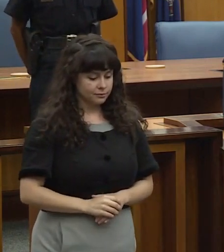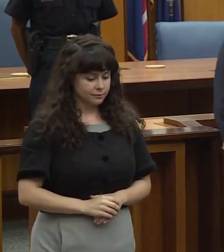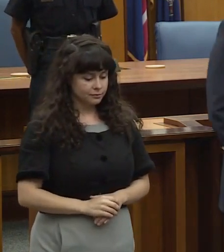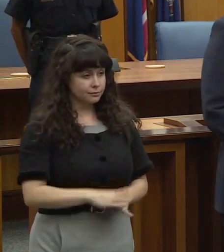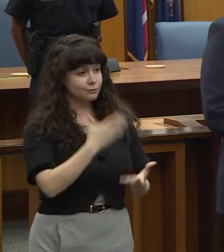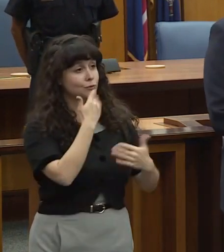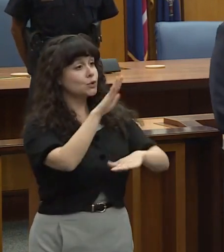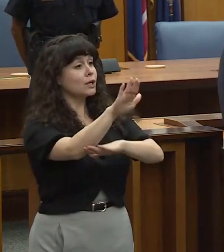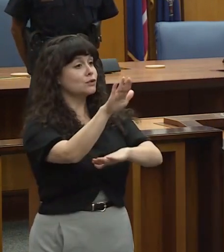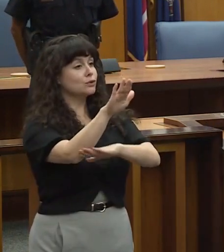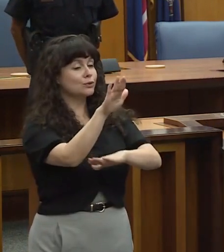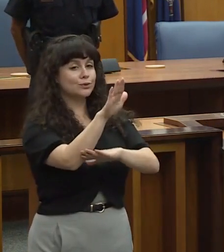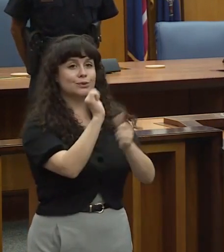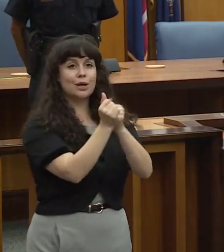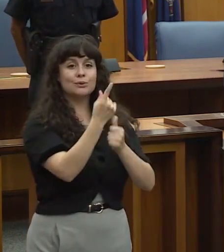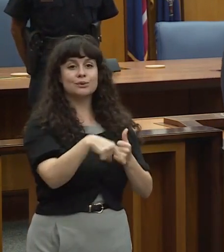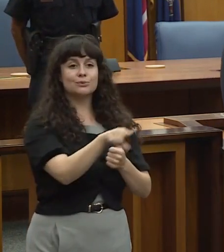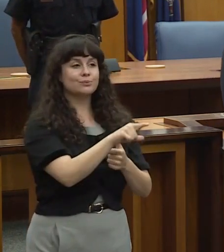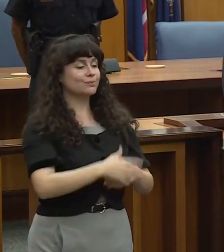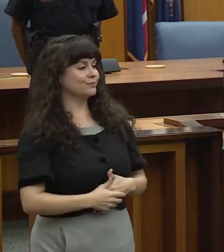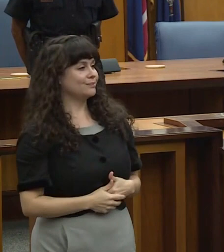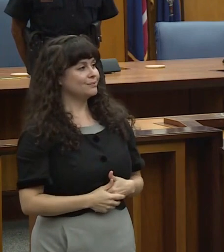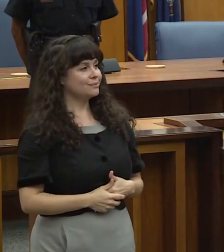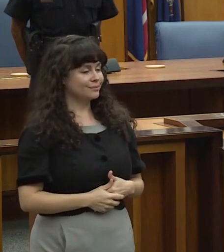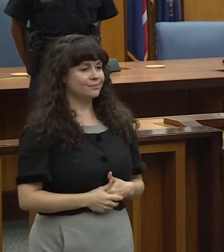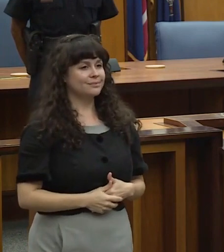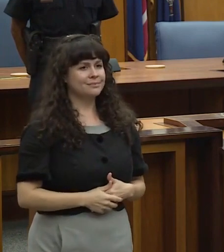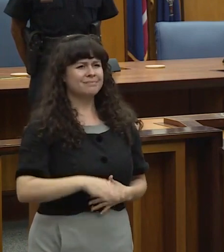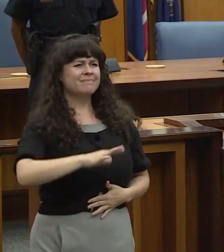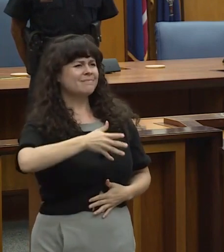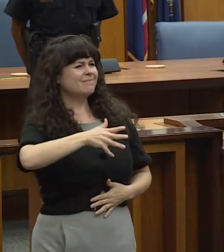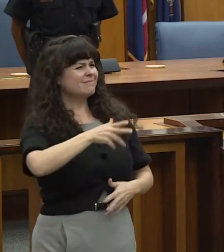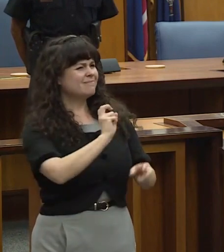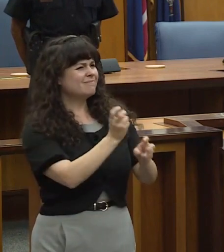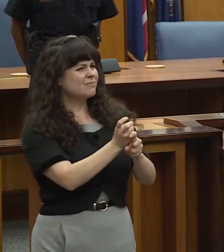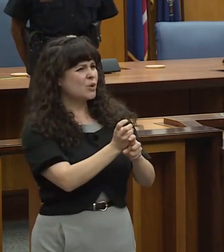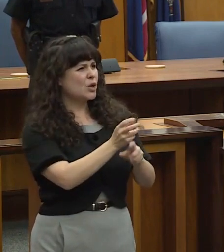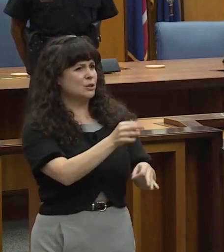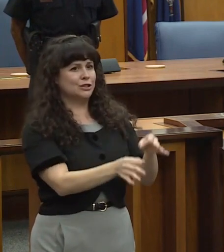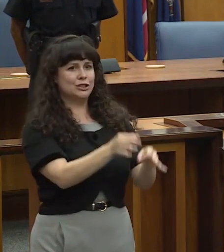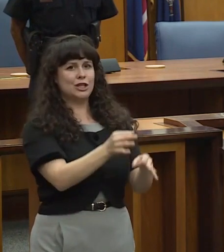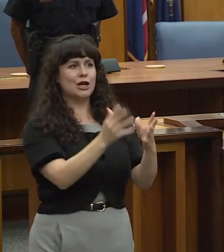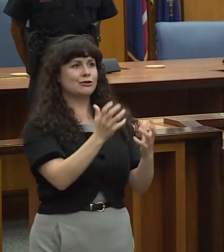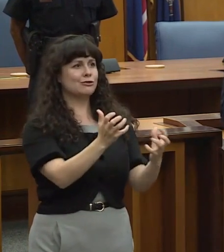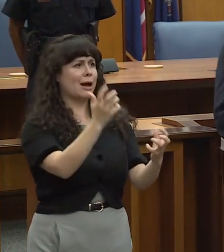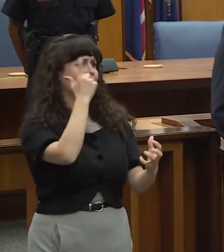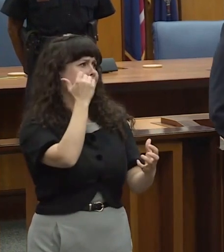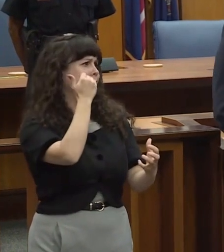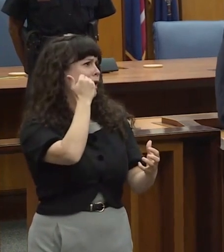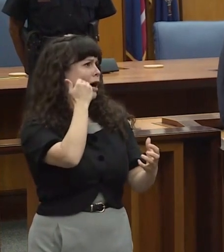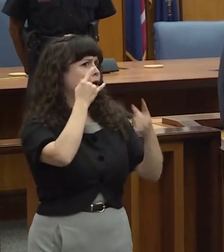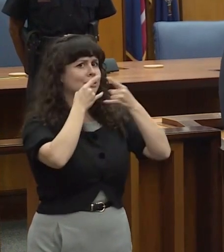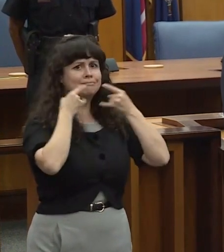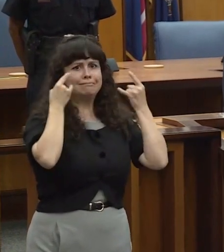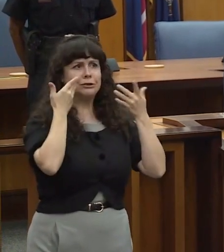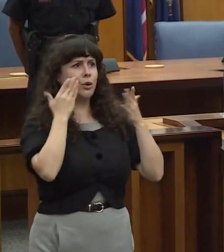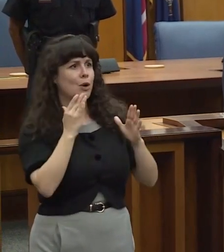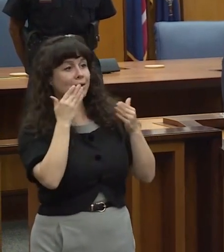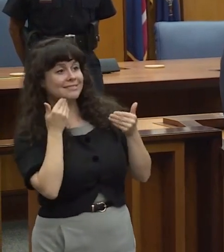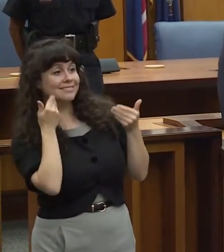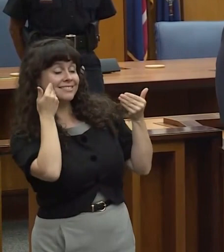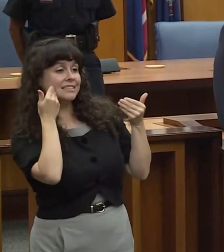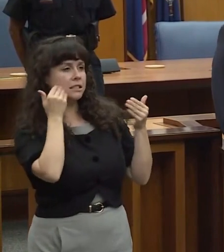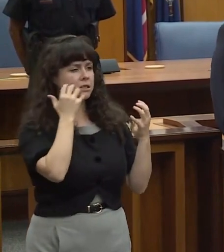Good afternoon. How's everyone? It's kind of hard to judge the crowd when the masks are on. don't know if anyone's smiling or